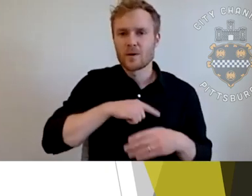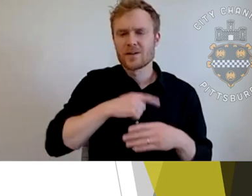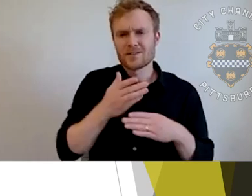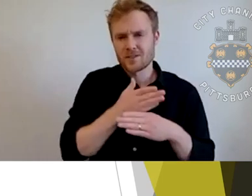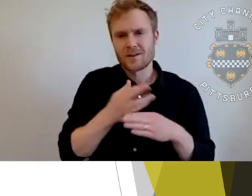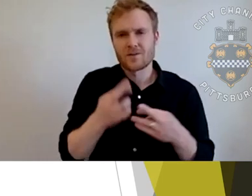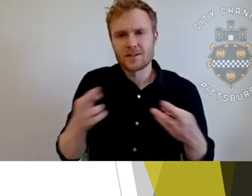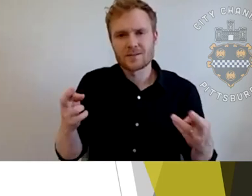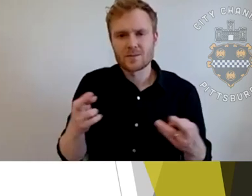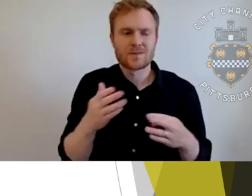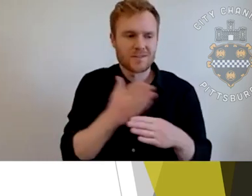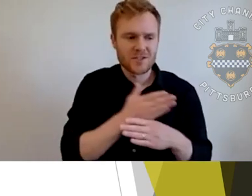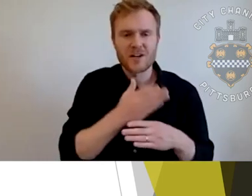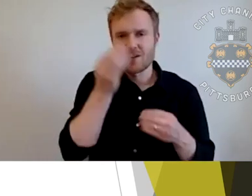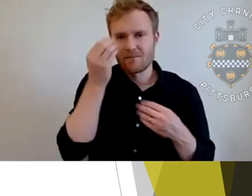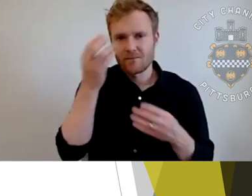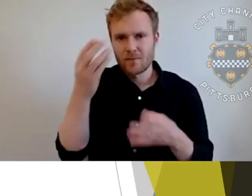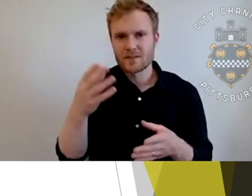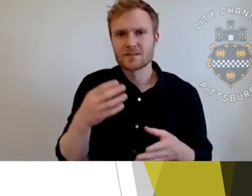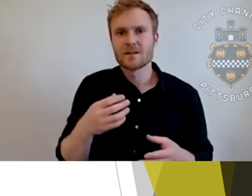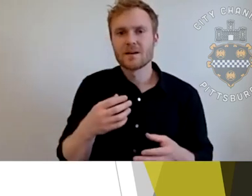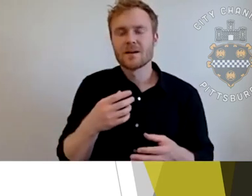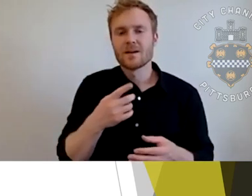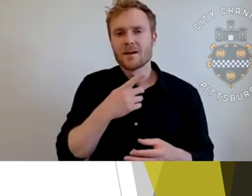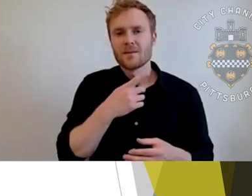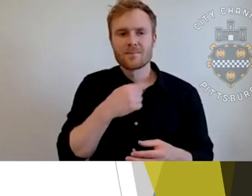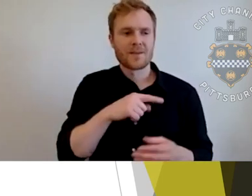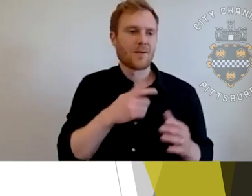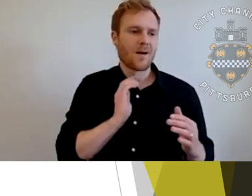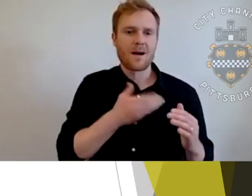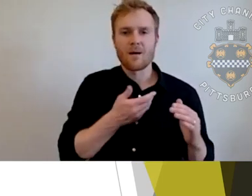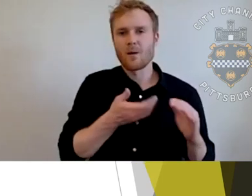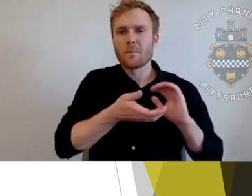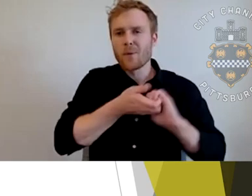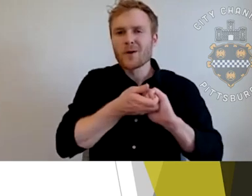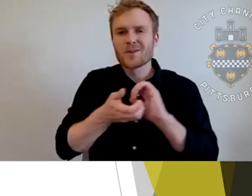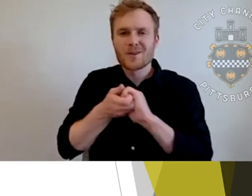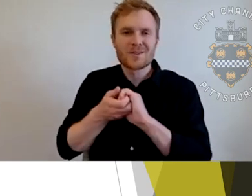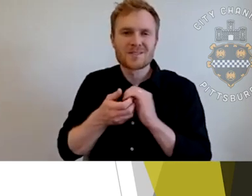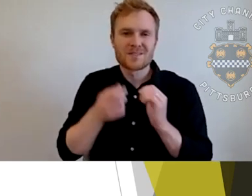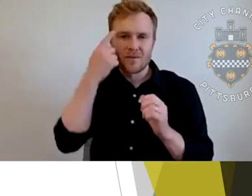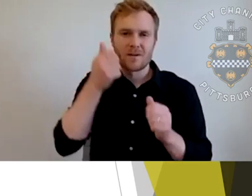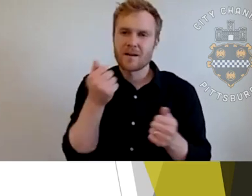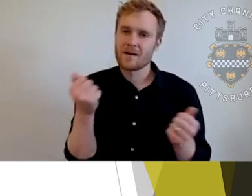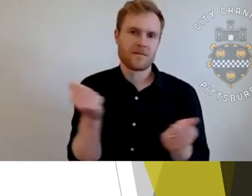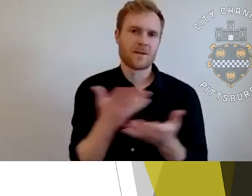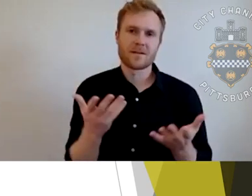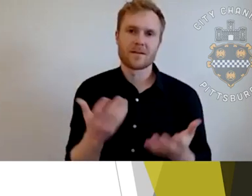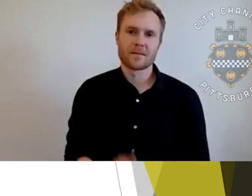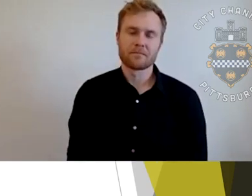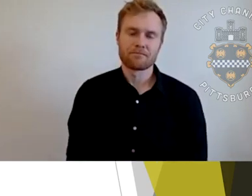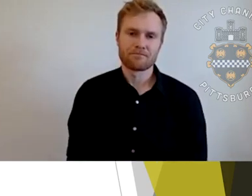and they're kind of, uh, our partners in, in pretty much everything that we attempt to deliver and or program.